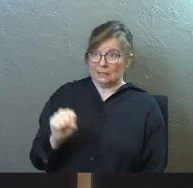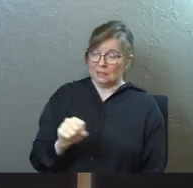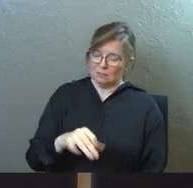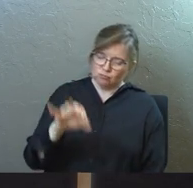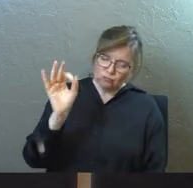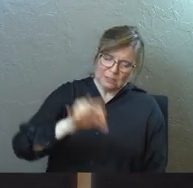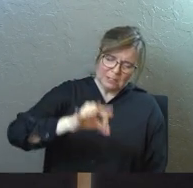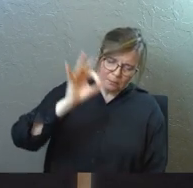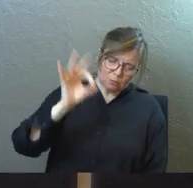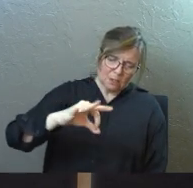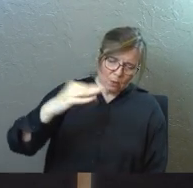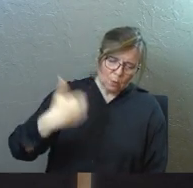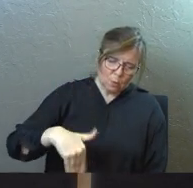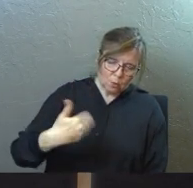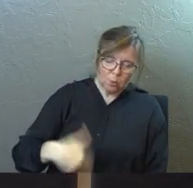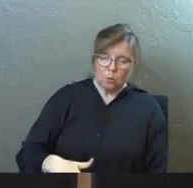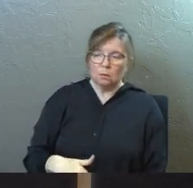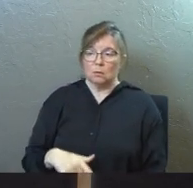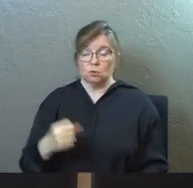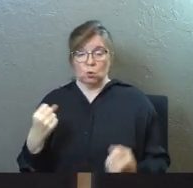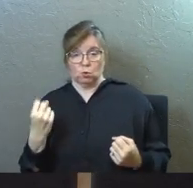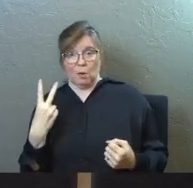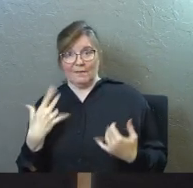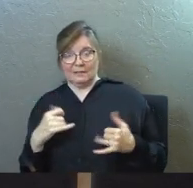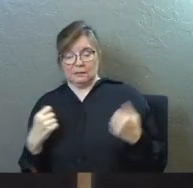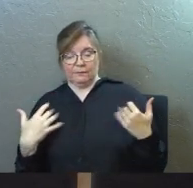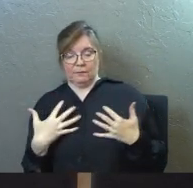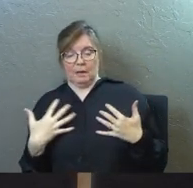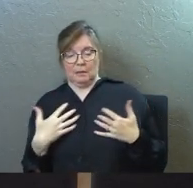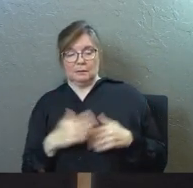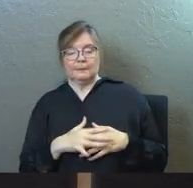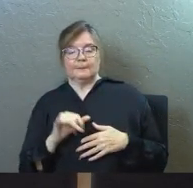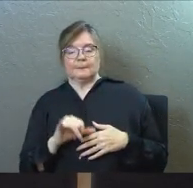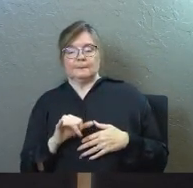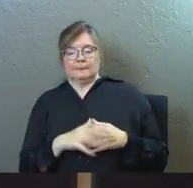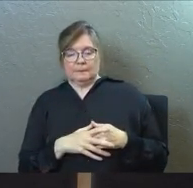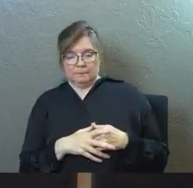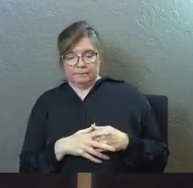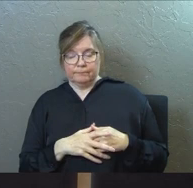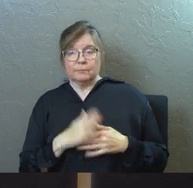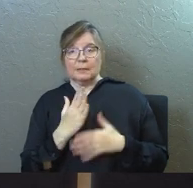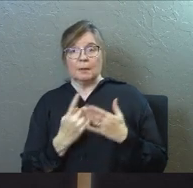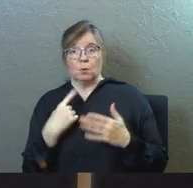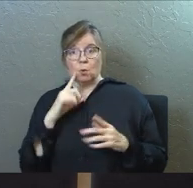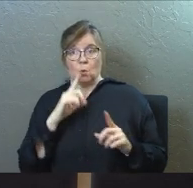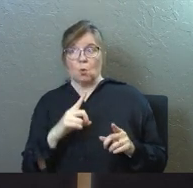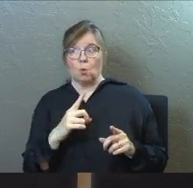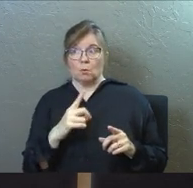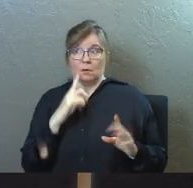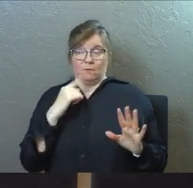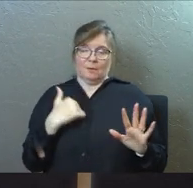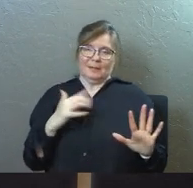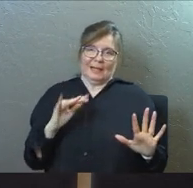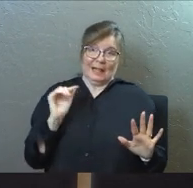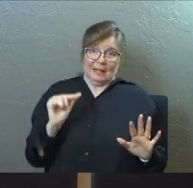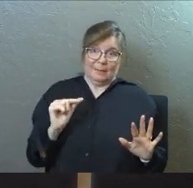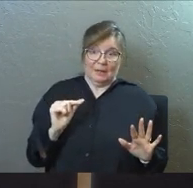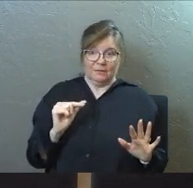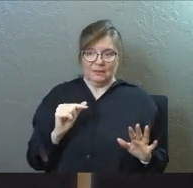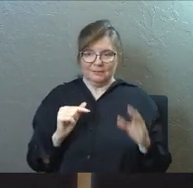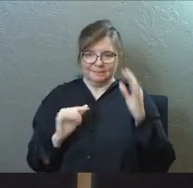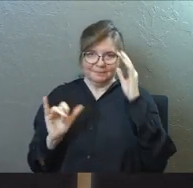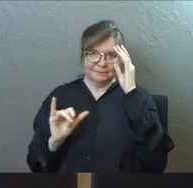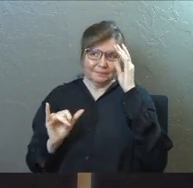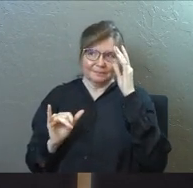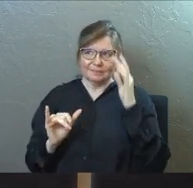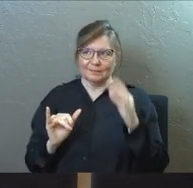so they need somebody to go and vouch for this guy, for me, it's got a little bit of a vibe,